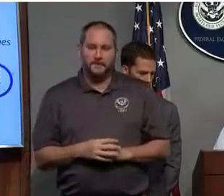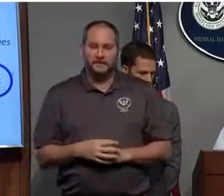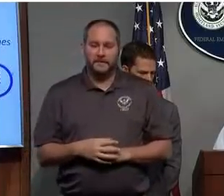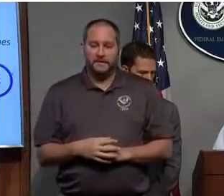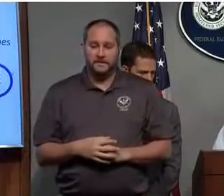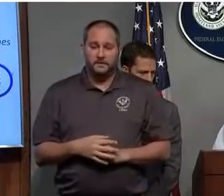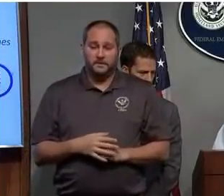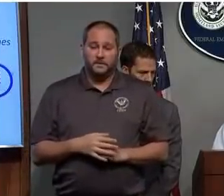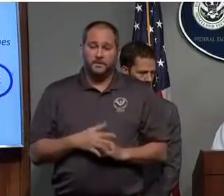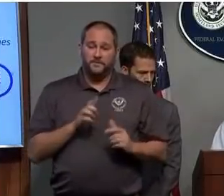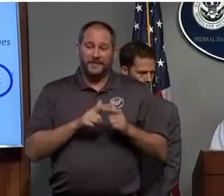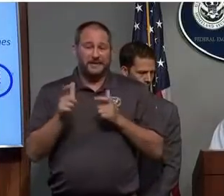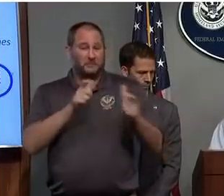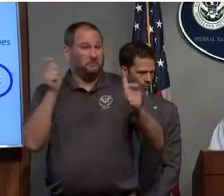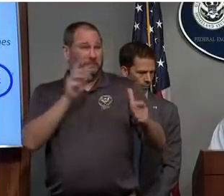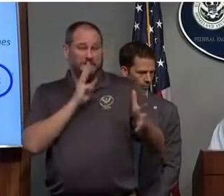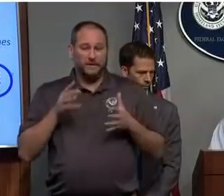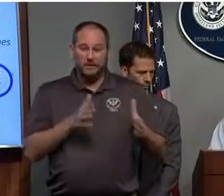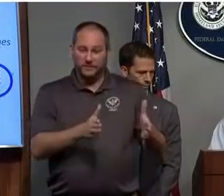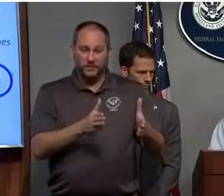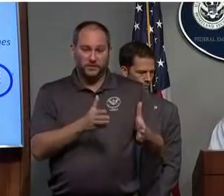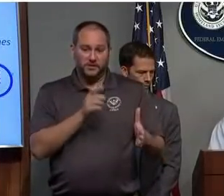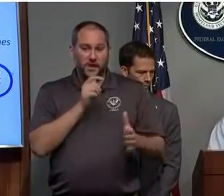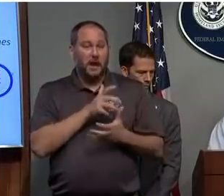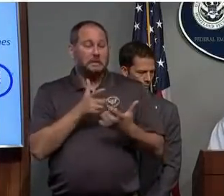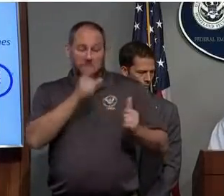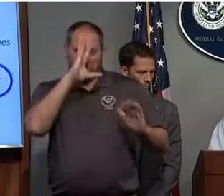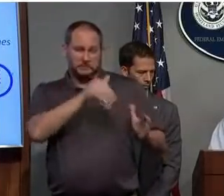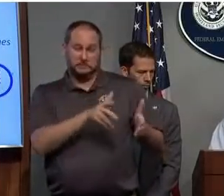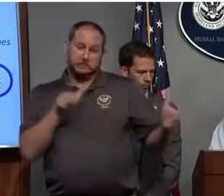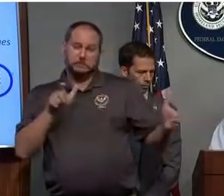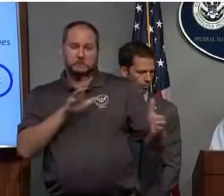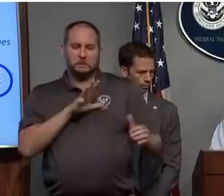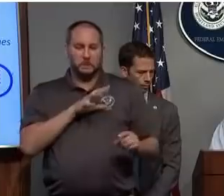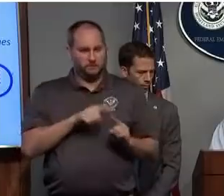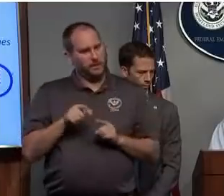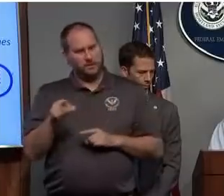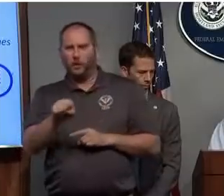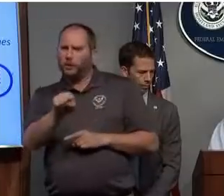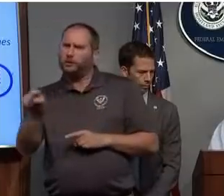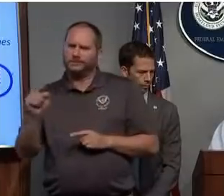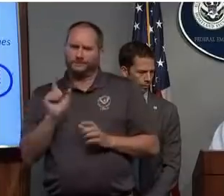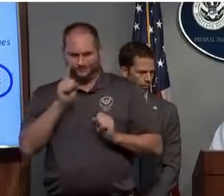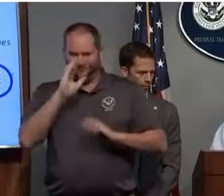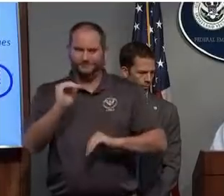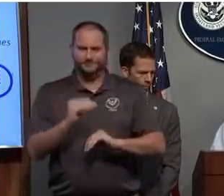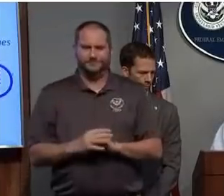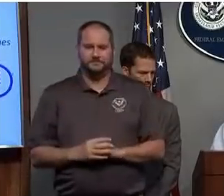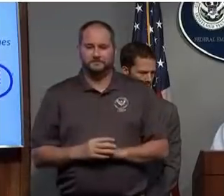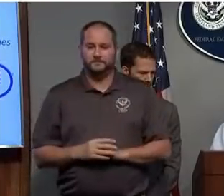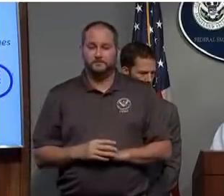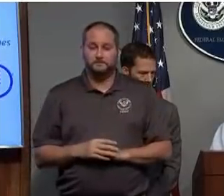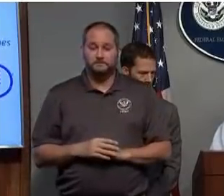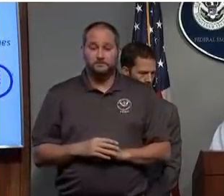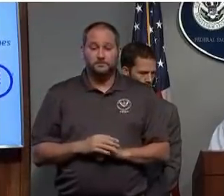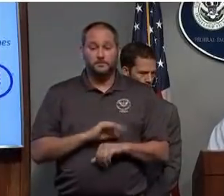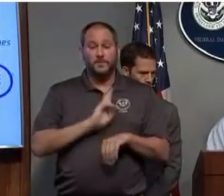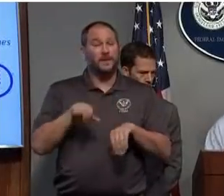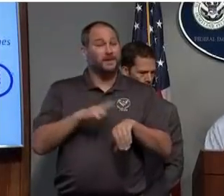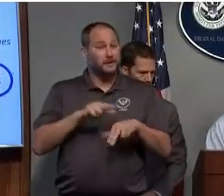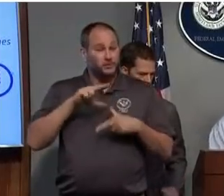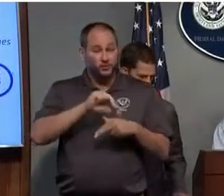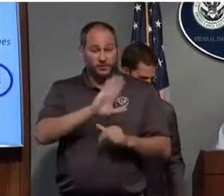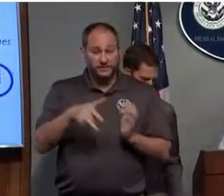anticipate over the Carolinas. And finally, the National Hurricane Center's next update will be at 11 o'clock a.m.